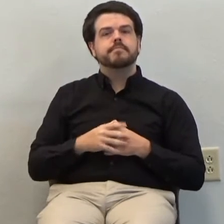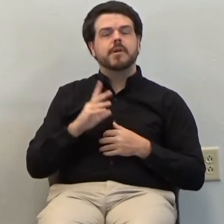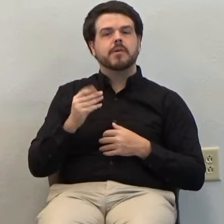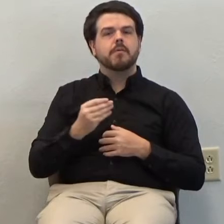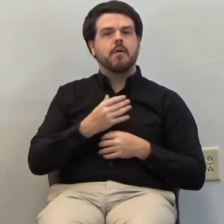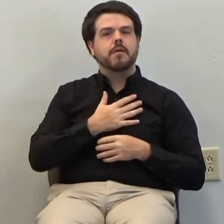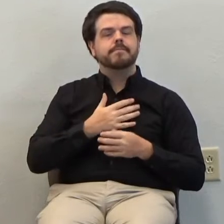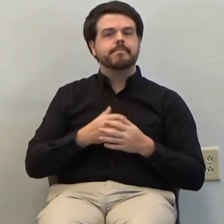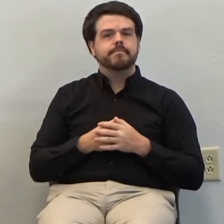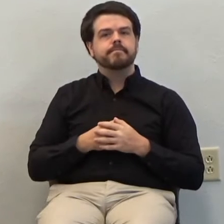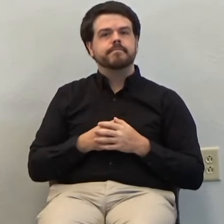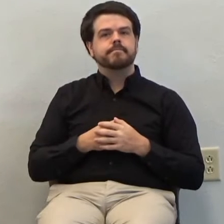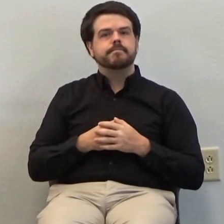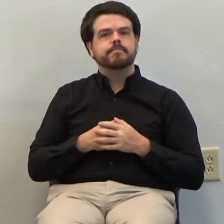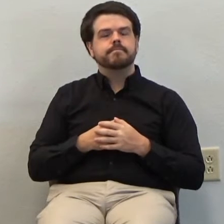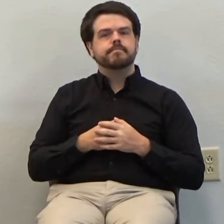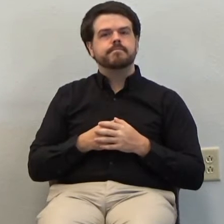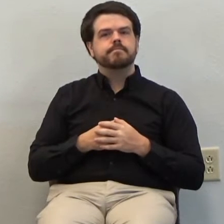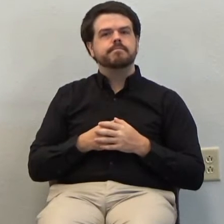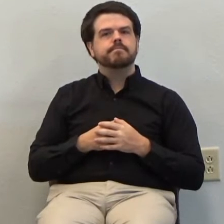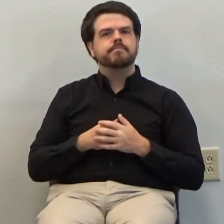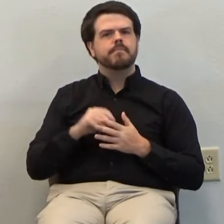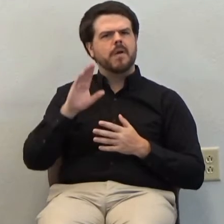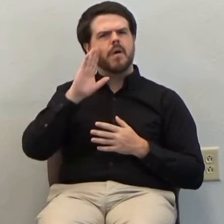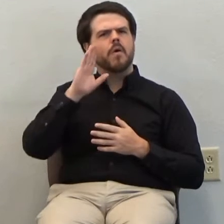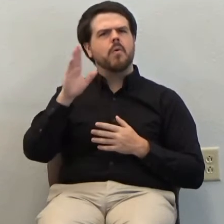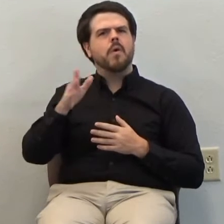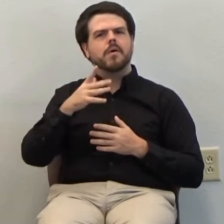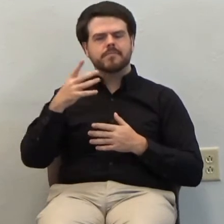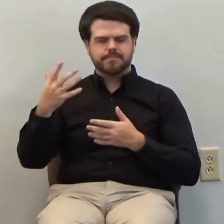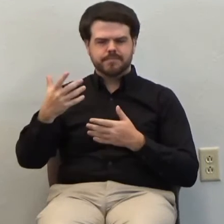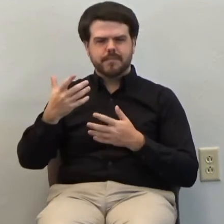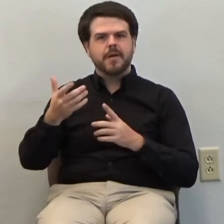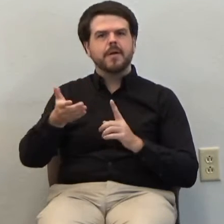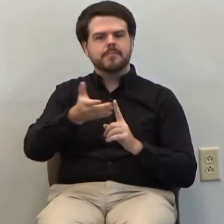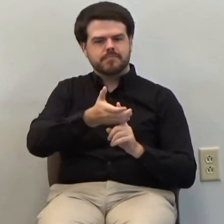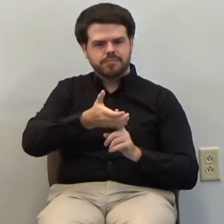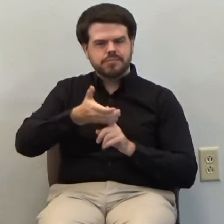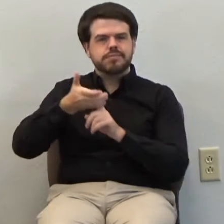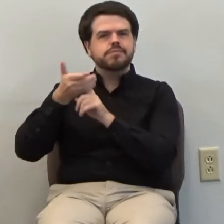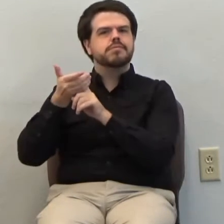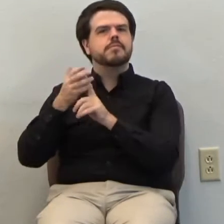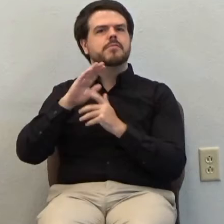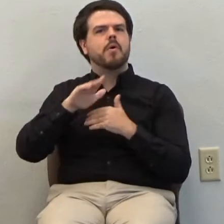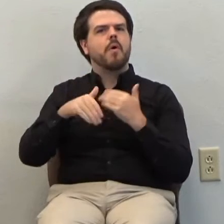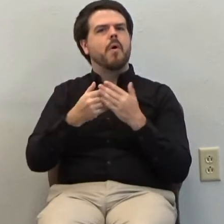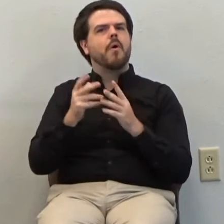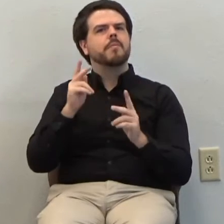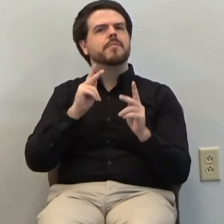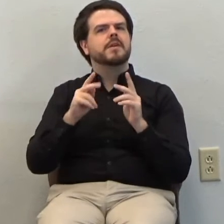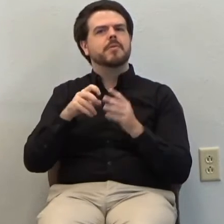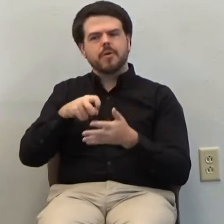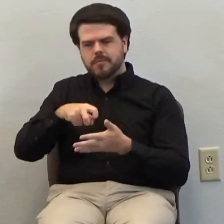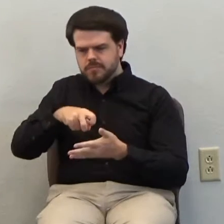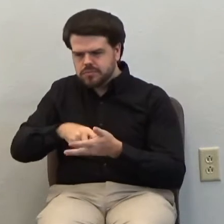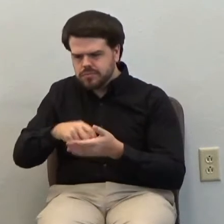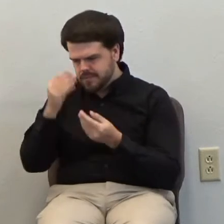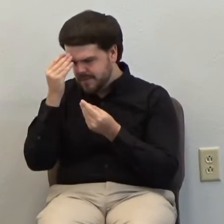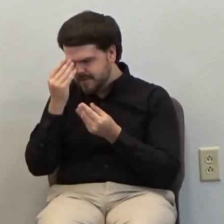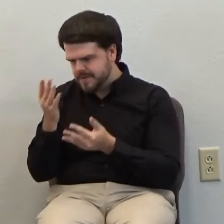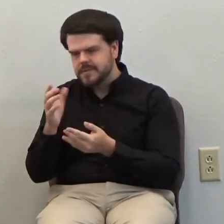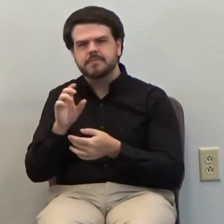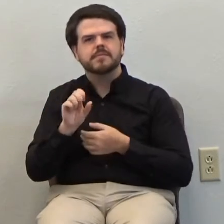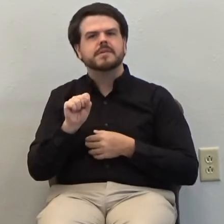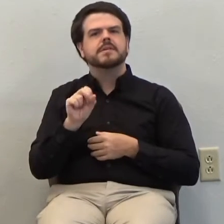He will extend a kind and gentle hand to all who bow in submission to him. What do I mean by in submission to him?